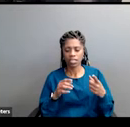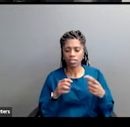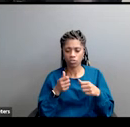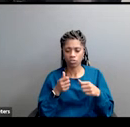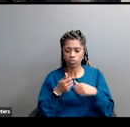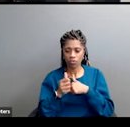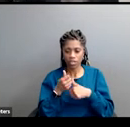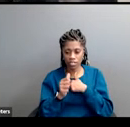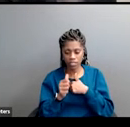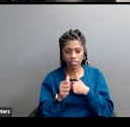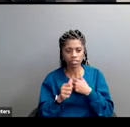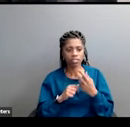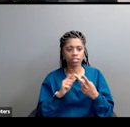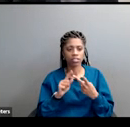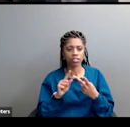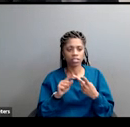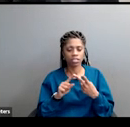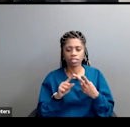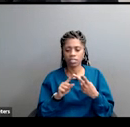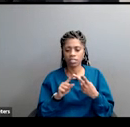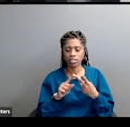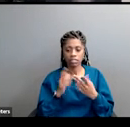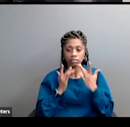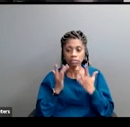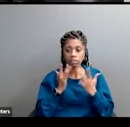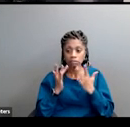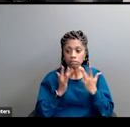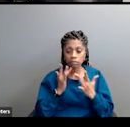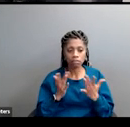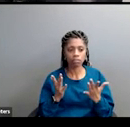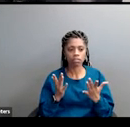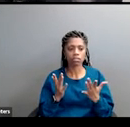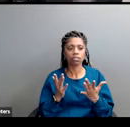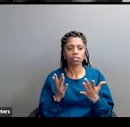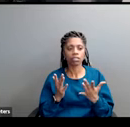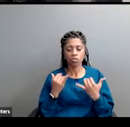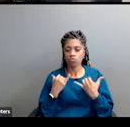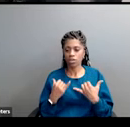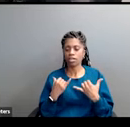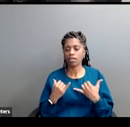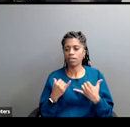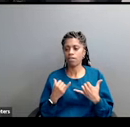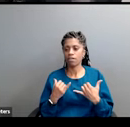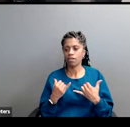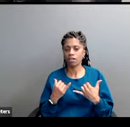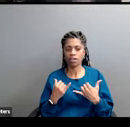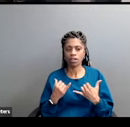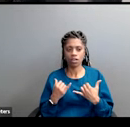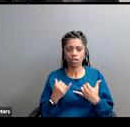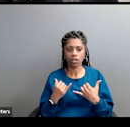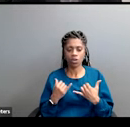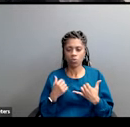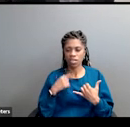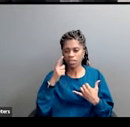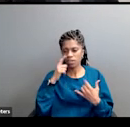welfare, right? That we have welfare queens. We have an entitlement mentality. Right now we're in the midst of what I'm calling the revenge